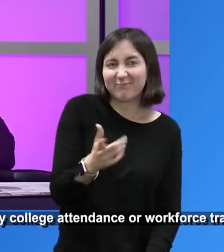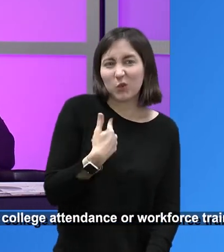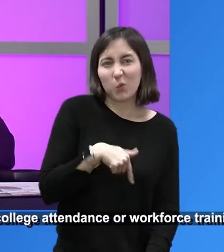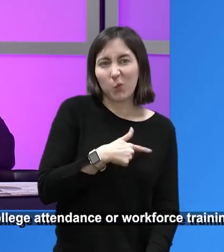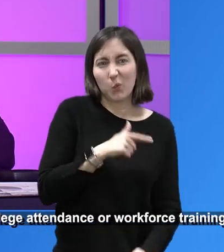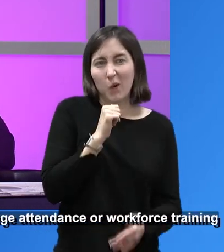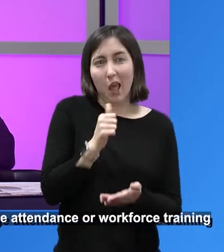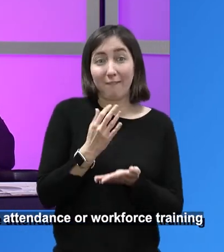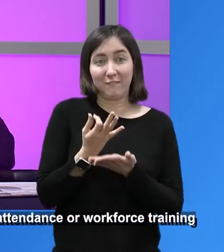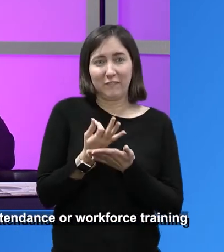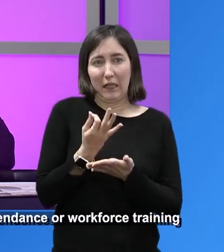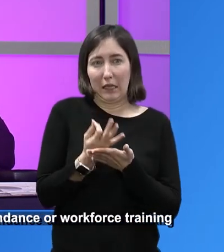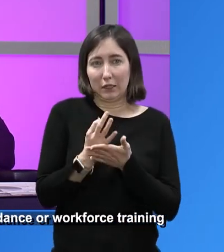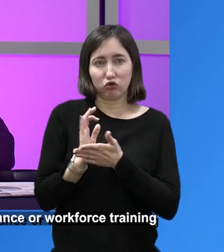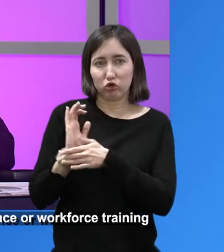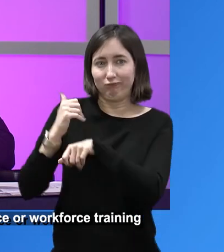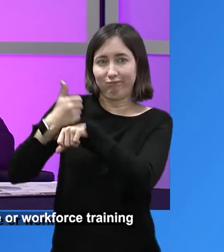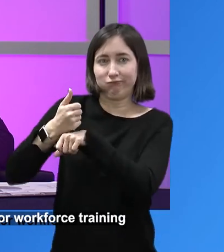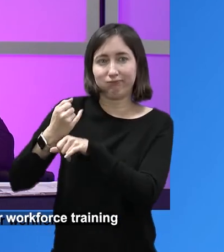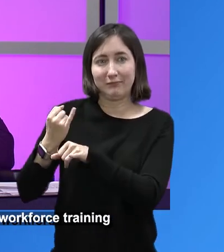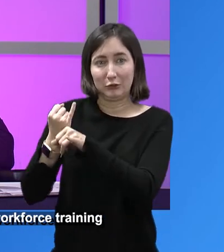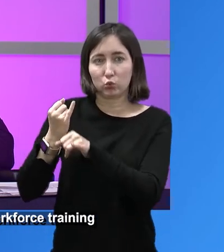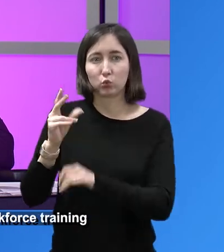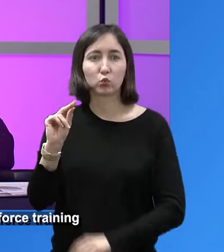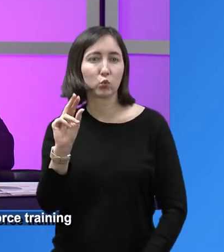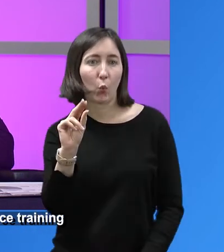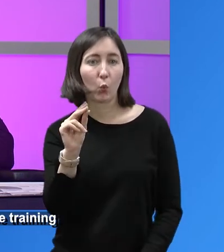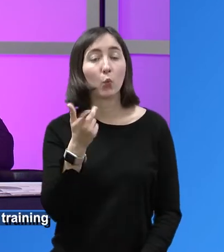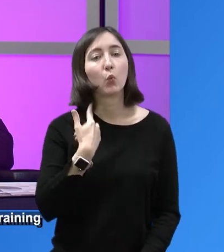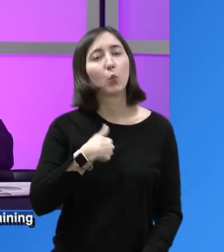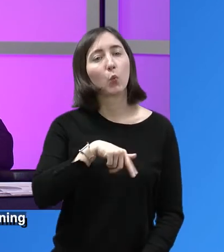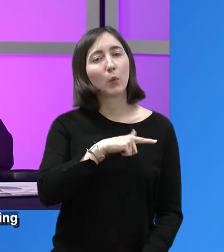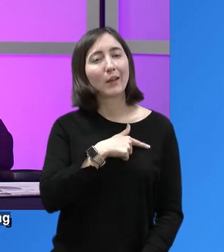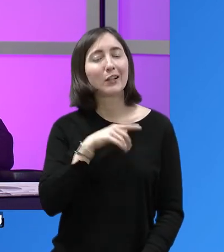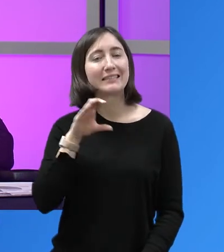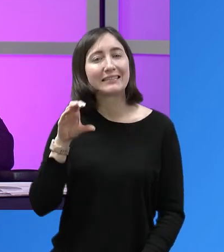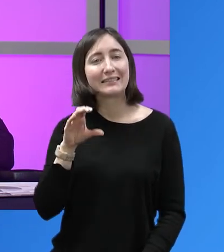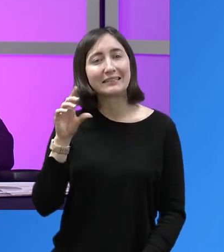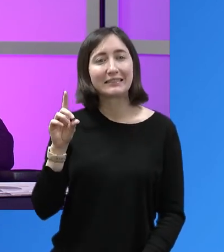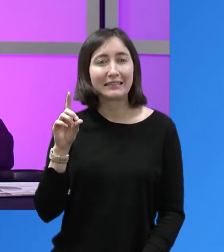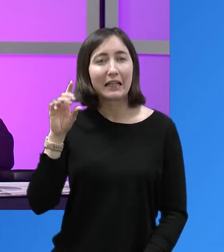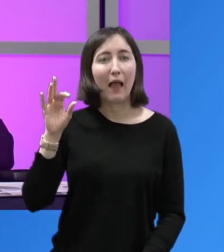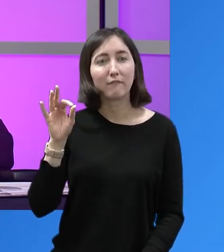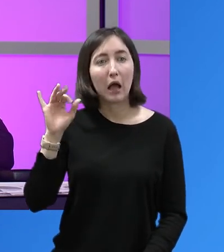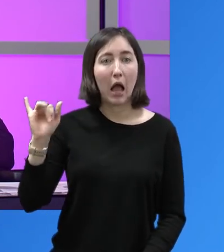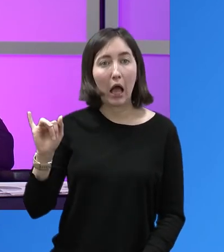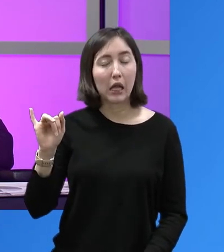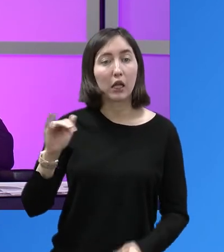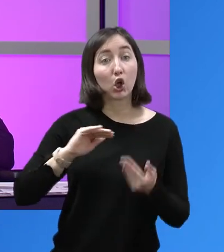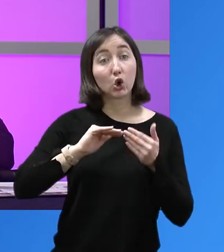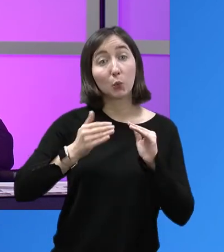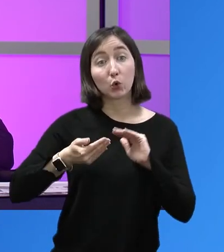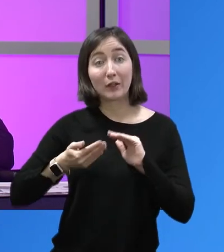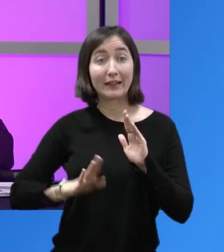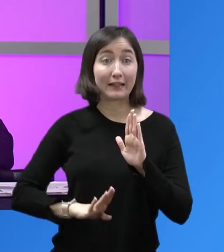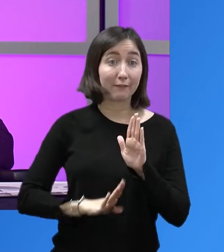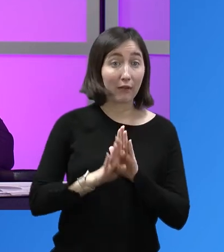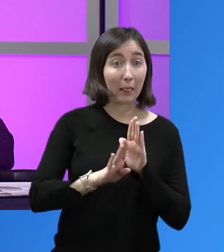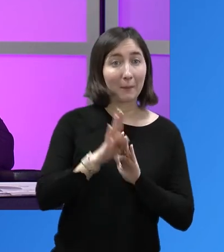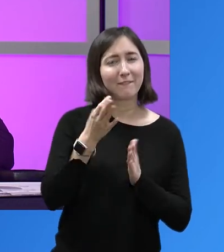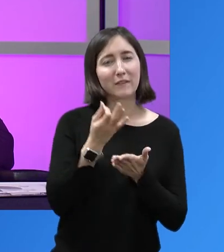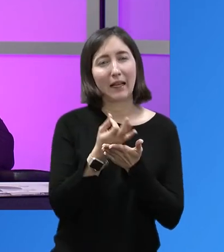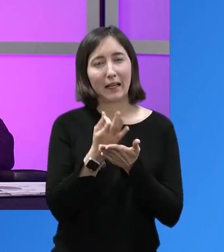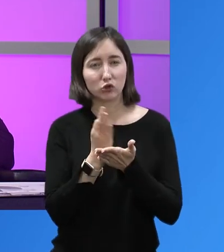We're not a financial institution with depositors. We are a CDFI, a community development financial institution.